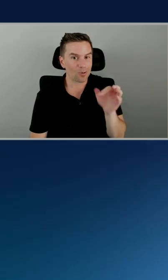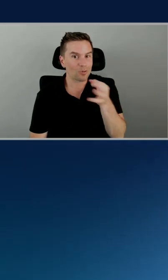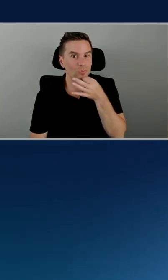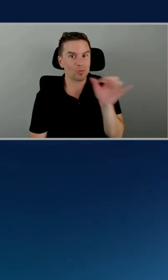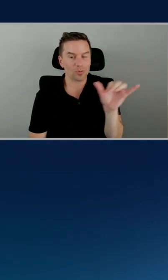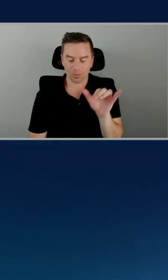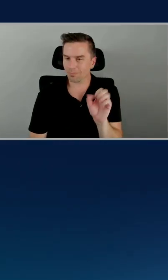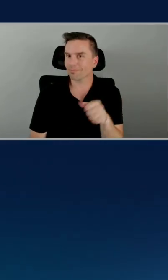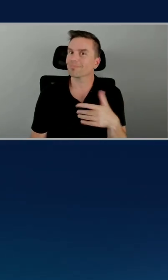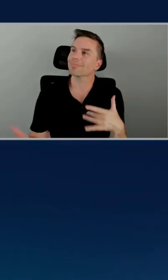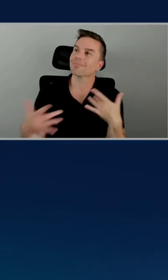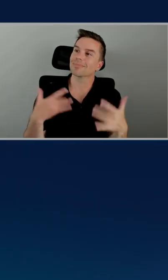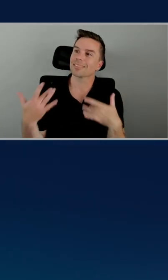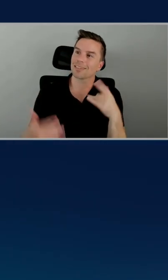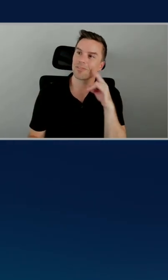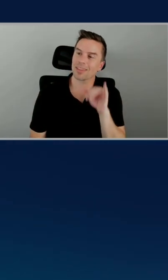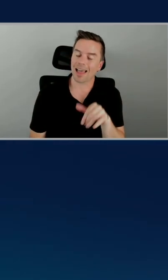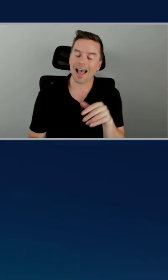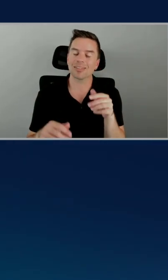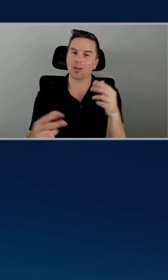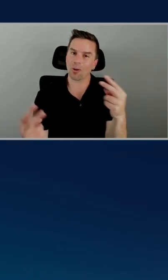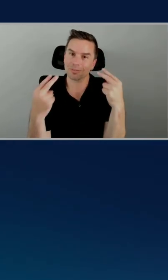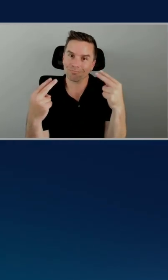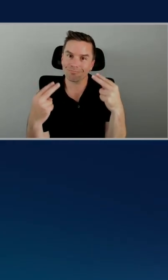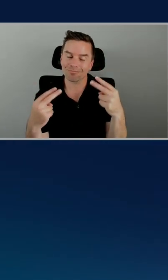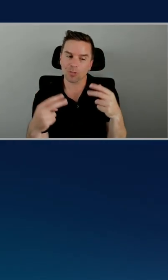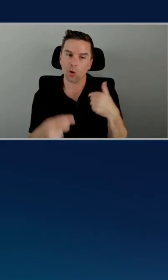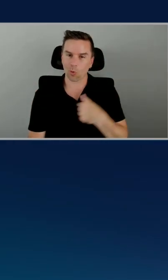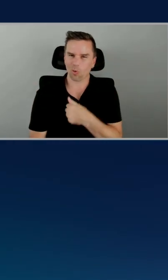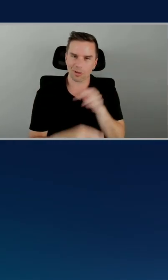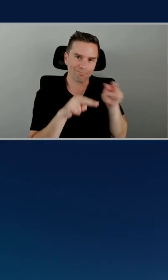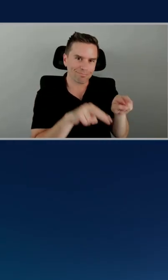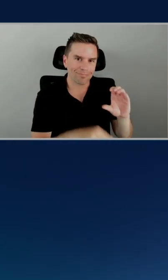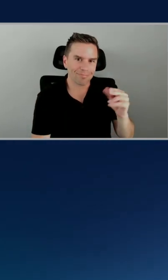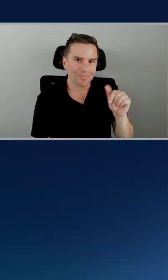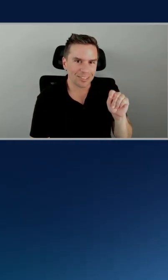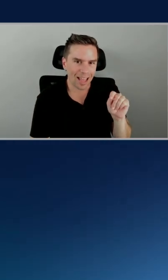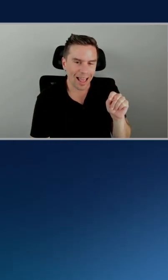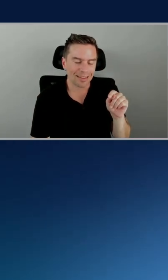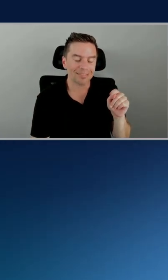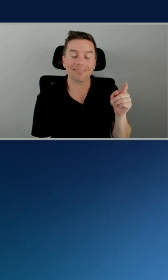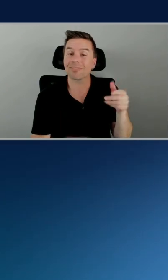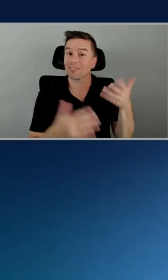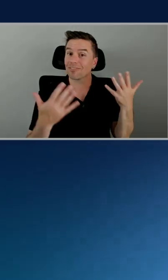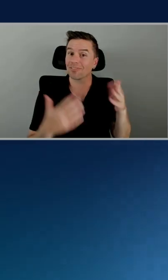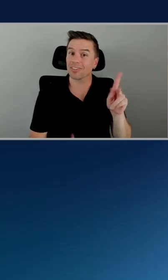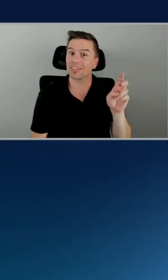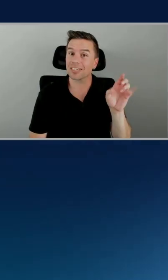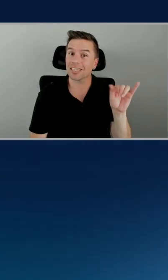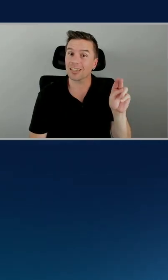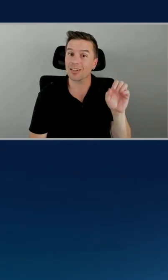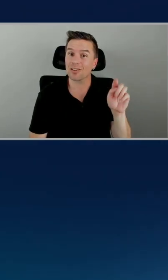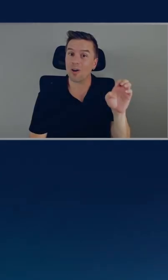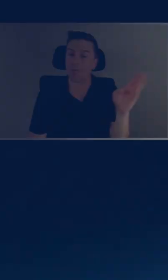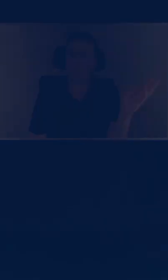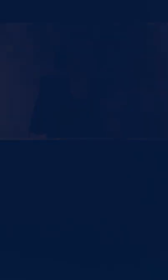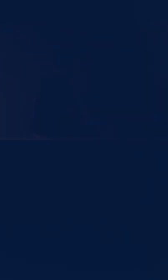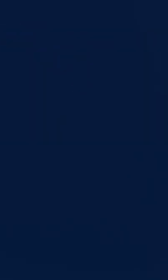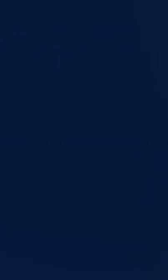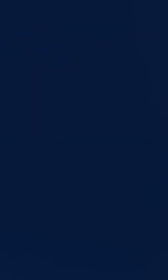stay tuned. We'll be watching the chat and then we'll be right back after the keynote to talk to you about it. And we can't wait to see what you learn.